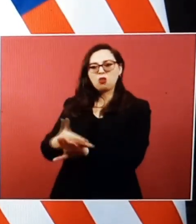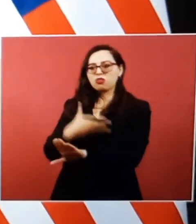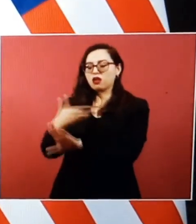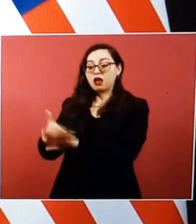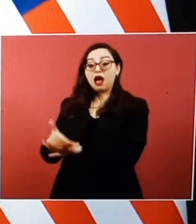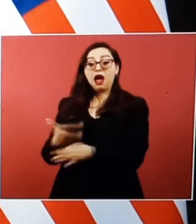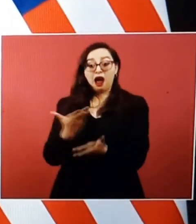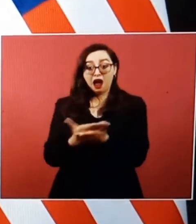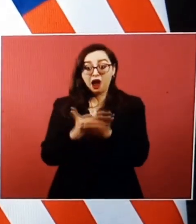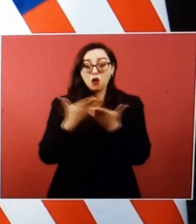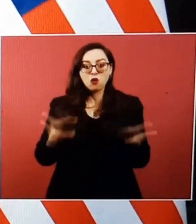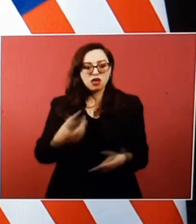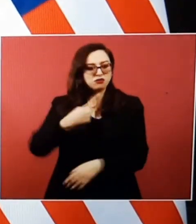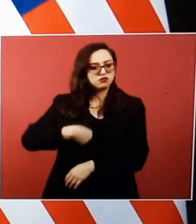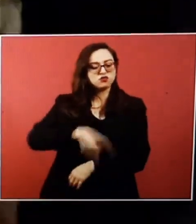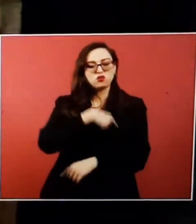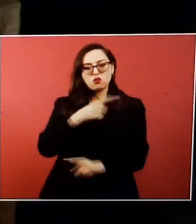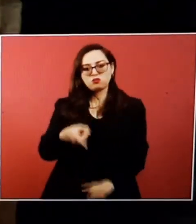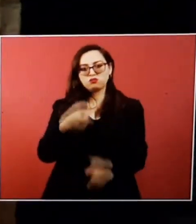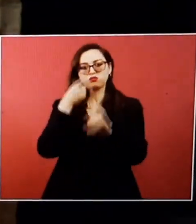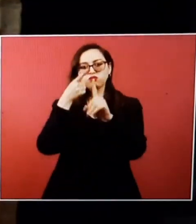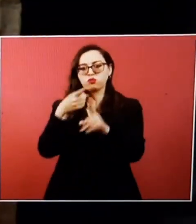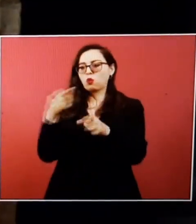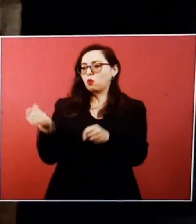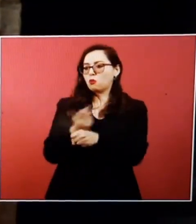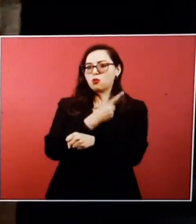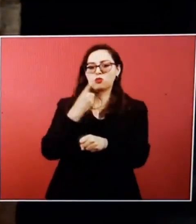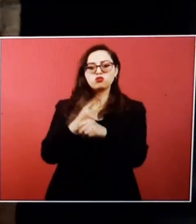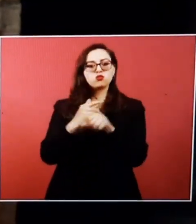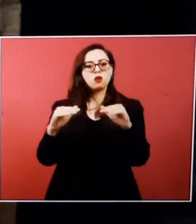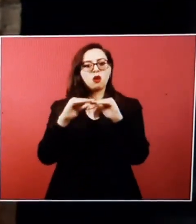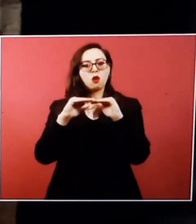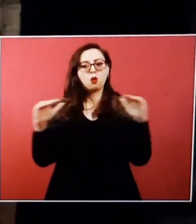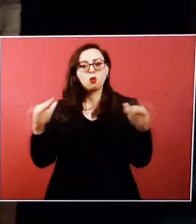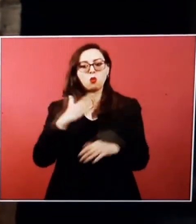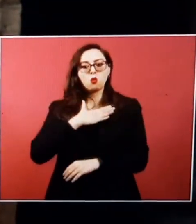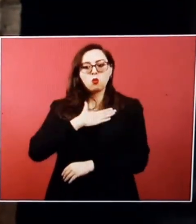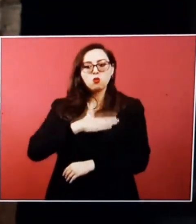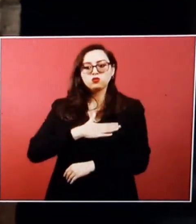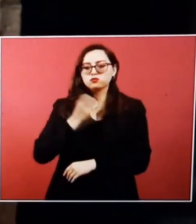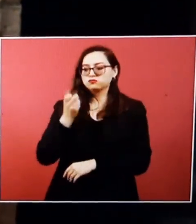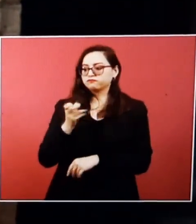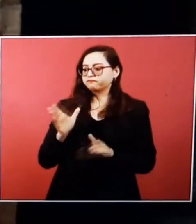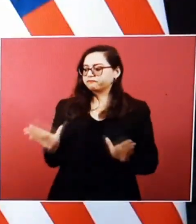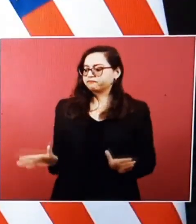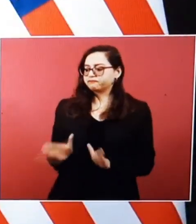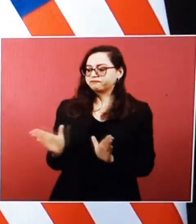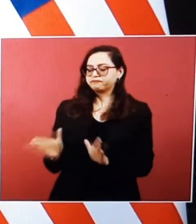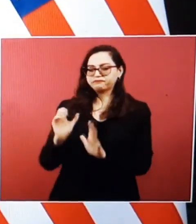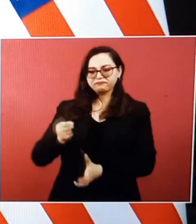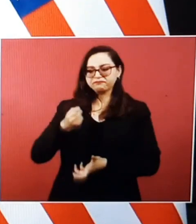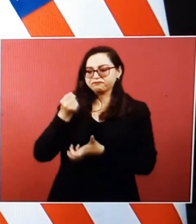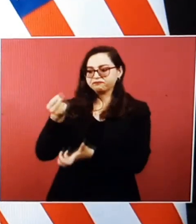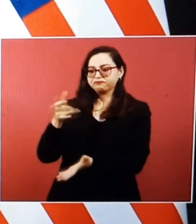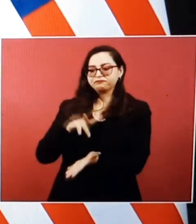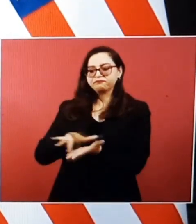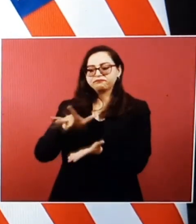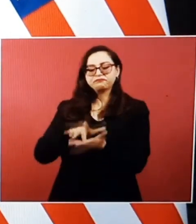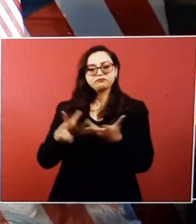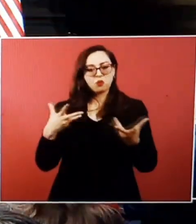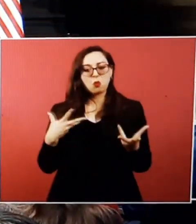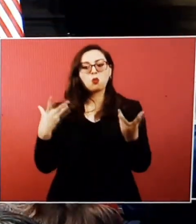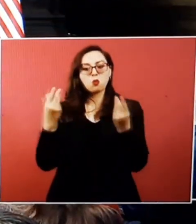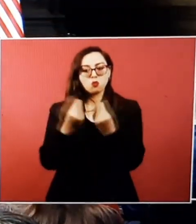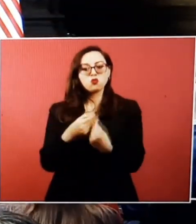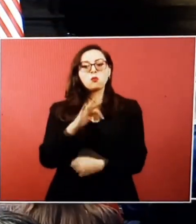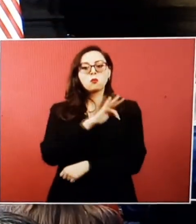smartest investments we can make for our future. And we're going to make it together. So, Mr. President, Mr. Prime Minister, I'm